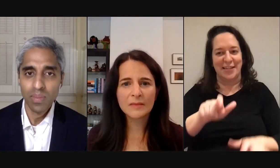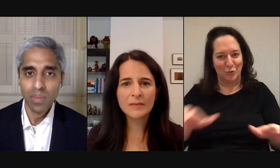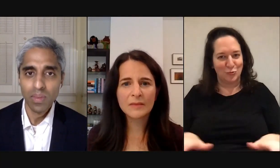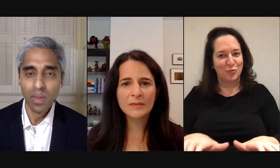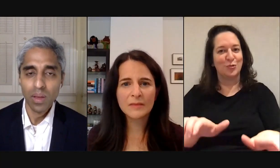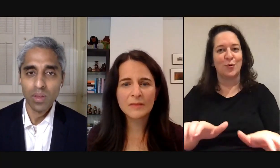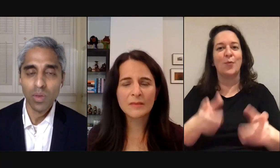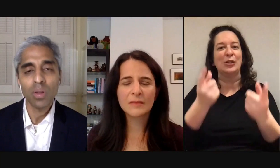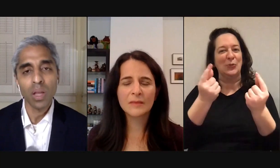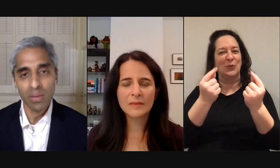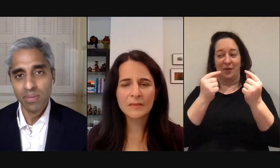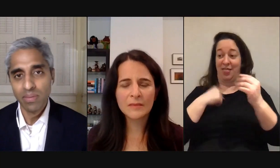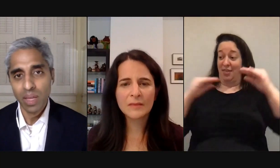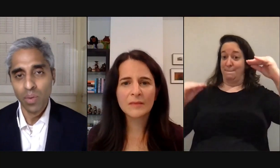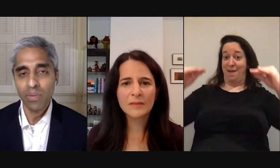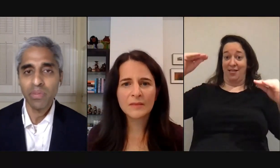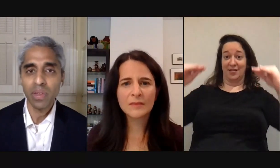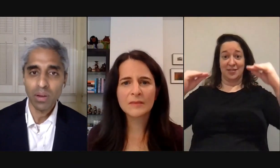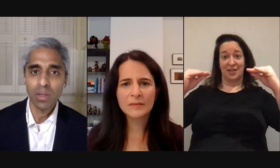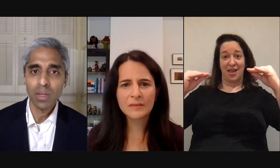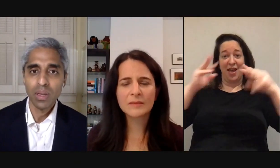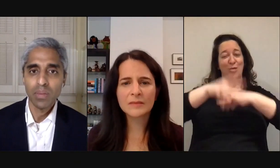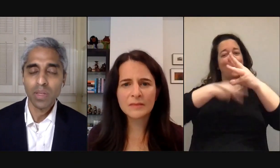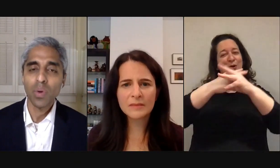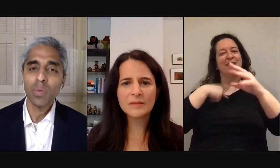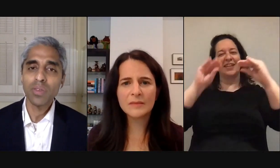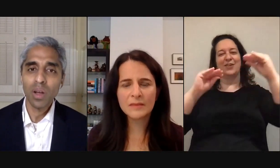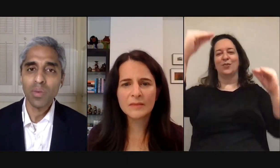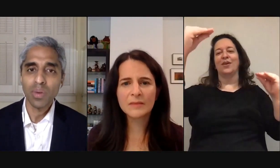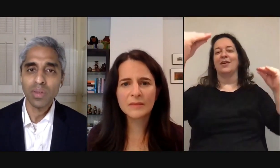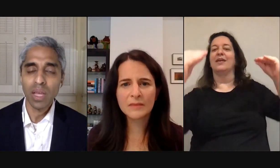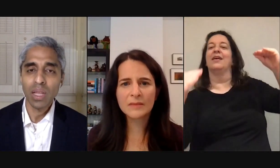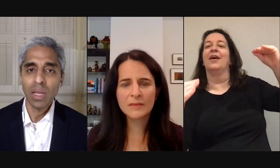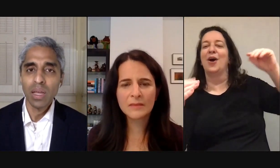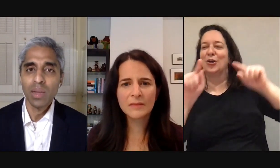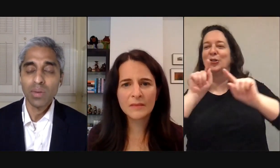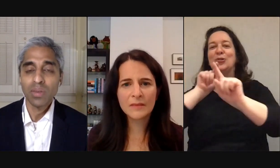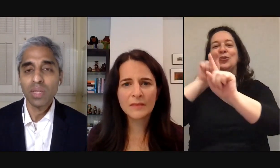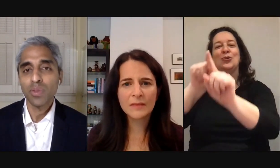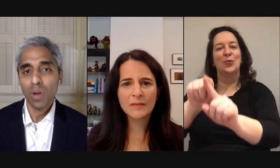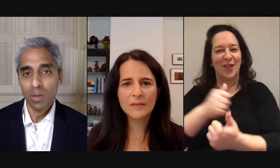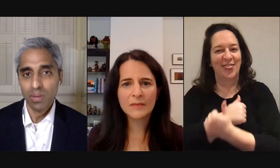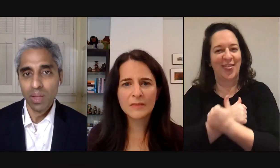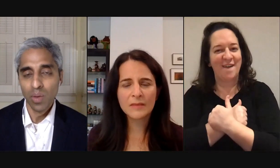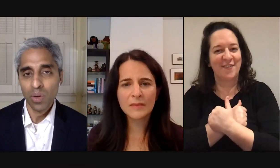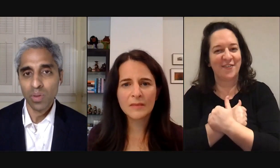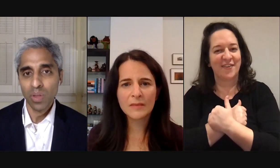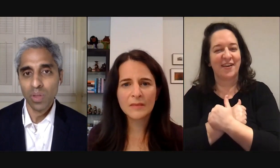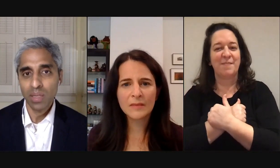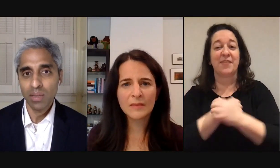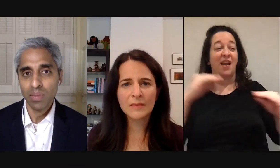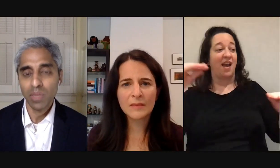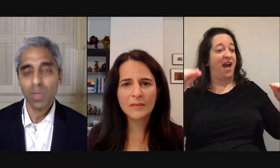world toward love and away from fear because what we saw was that there was this deep struggle that the